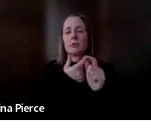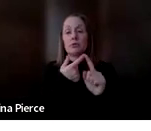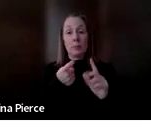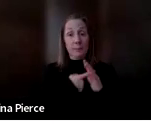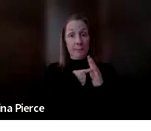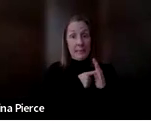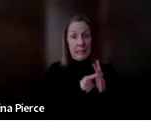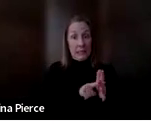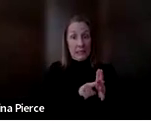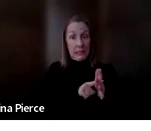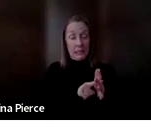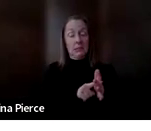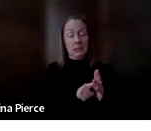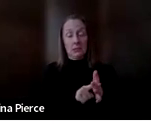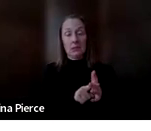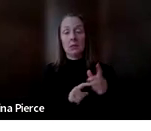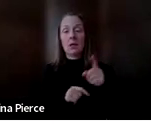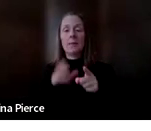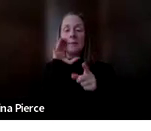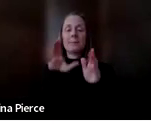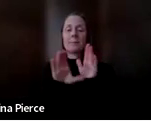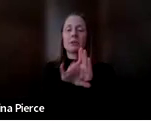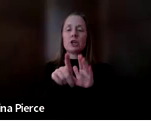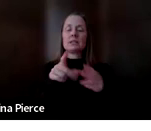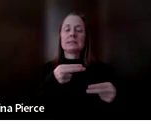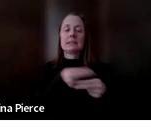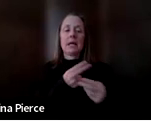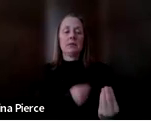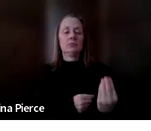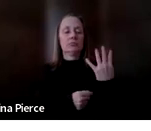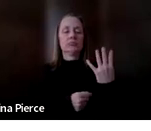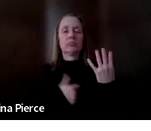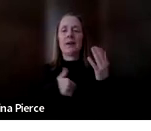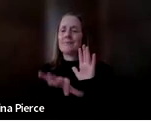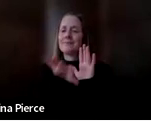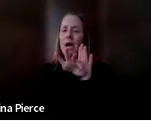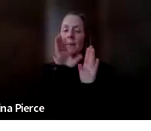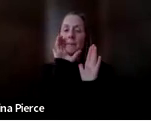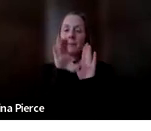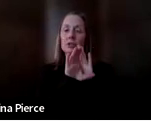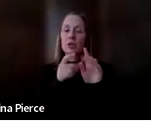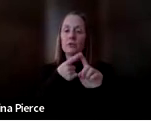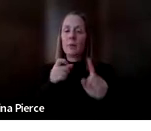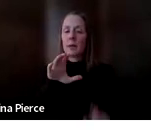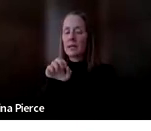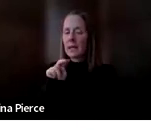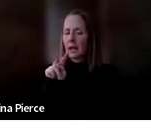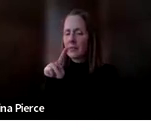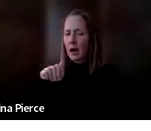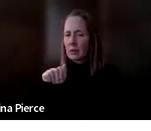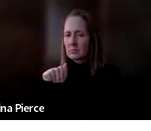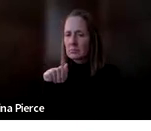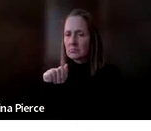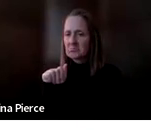picture on this slide is super cool. I forgot to mention, by the way, I found a lot of these images from Canva, which